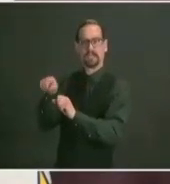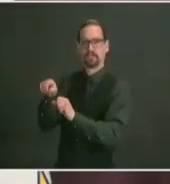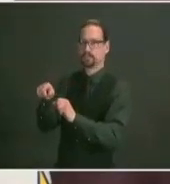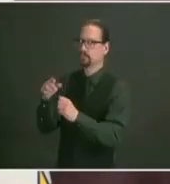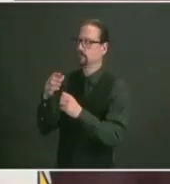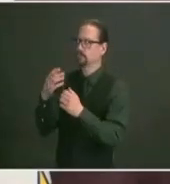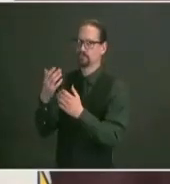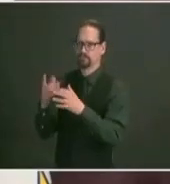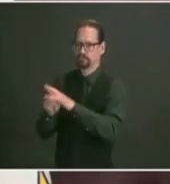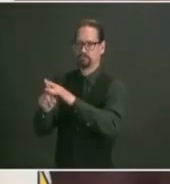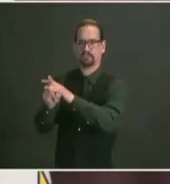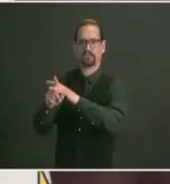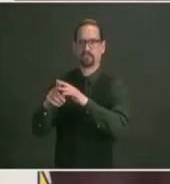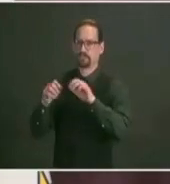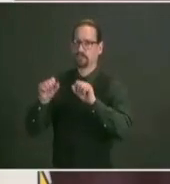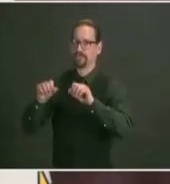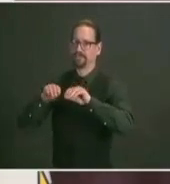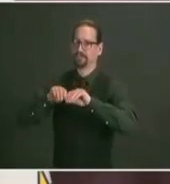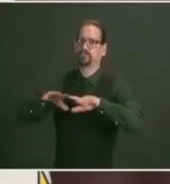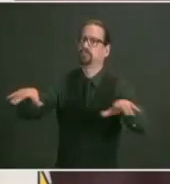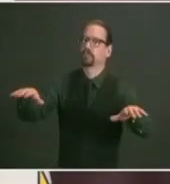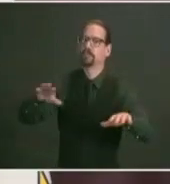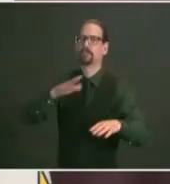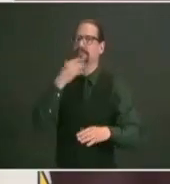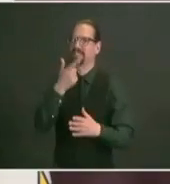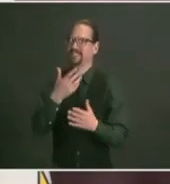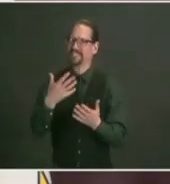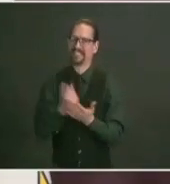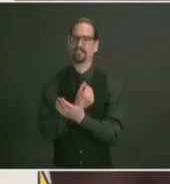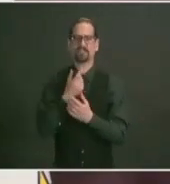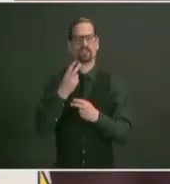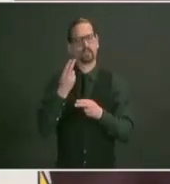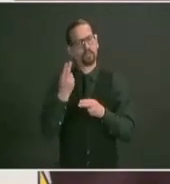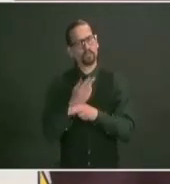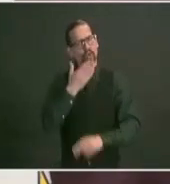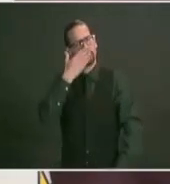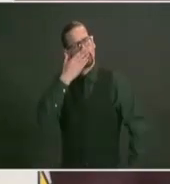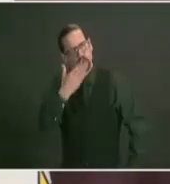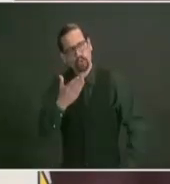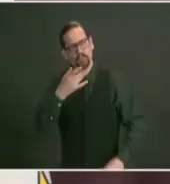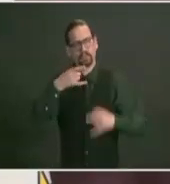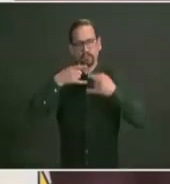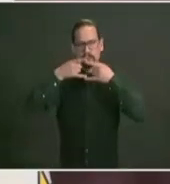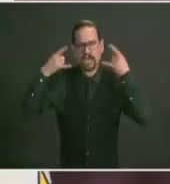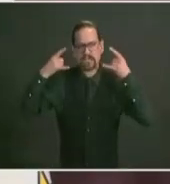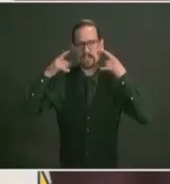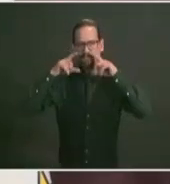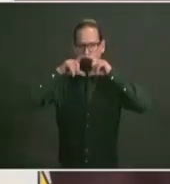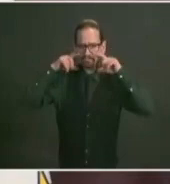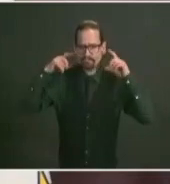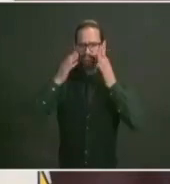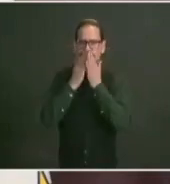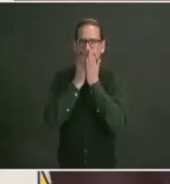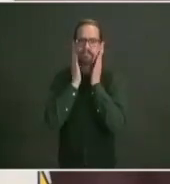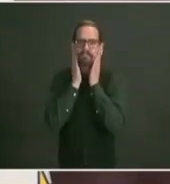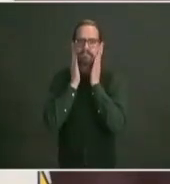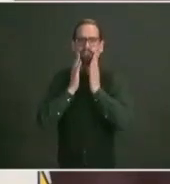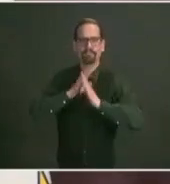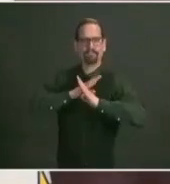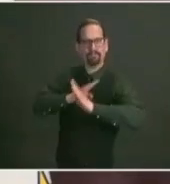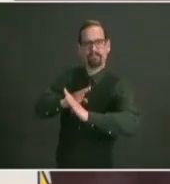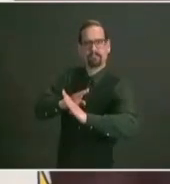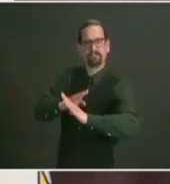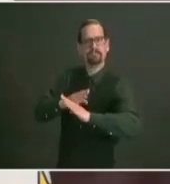high quality mask and wear it correctly your mask should fit snugly but comfortably over your